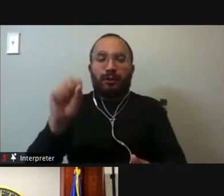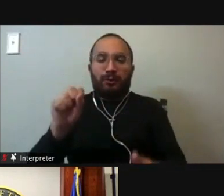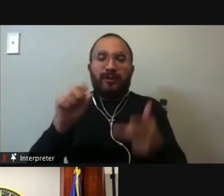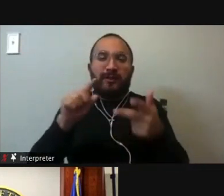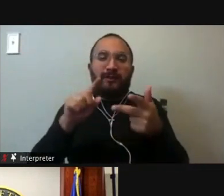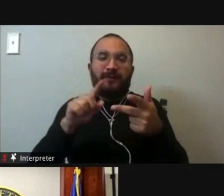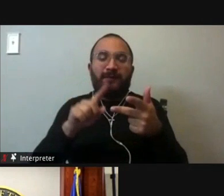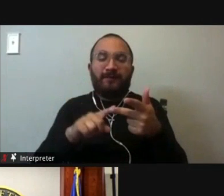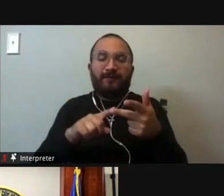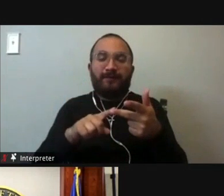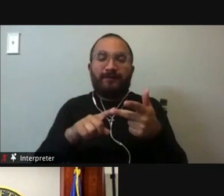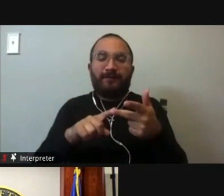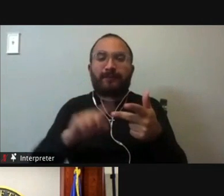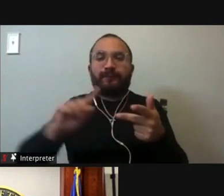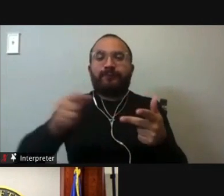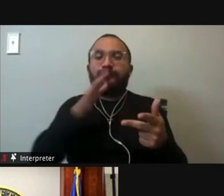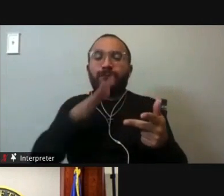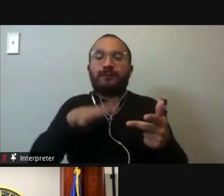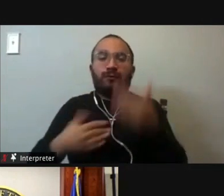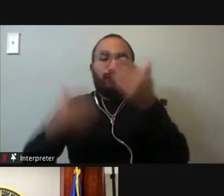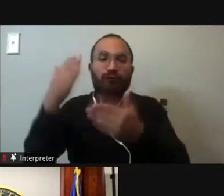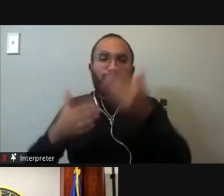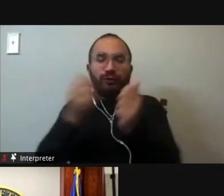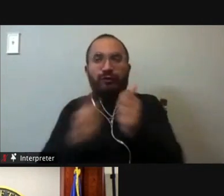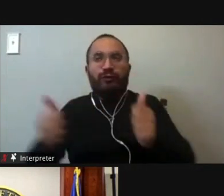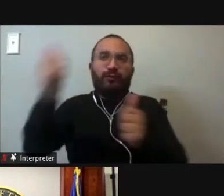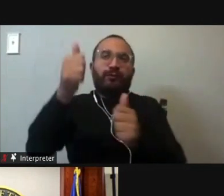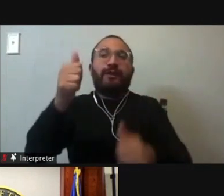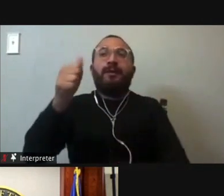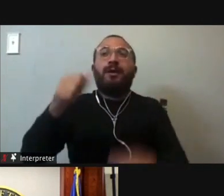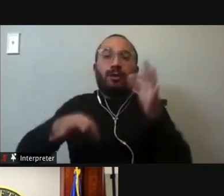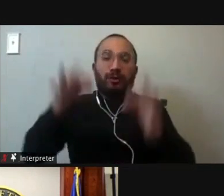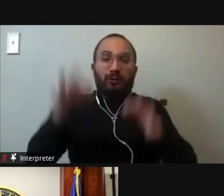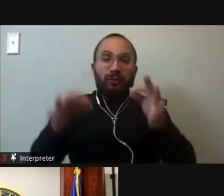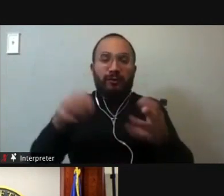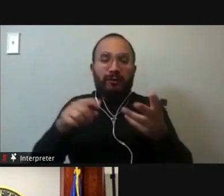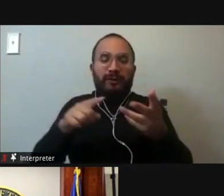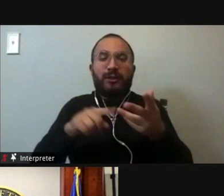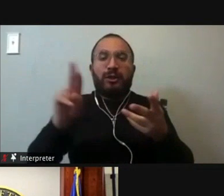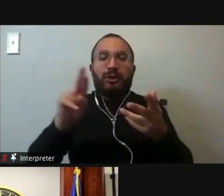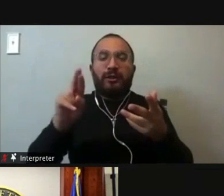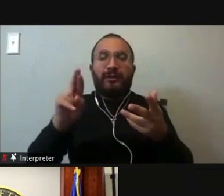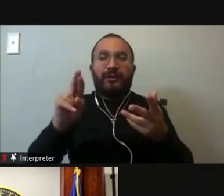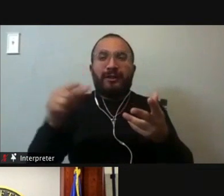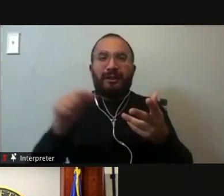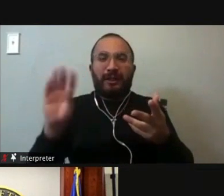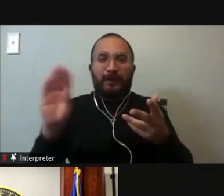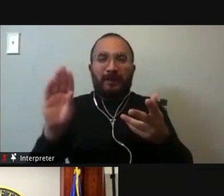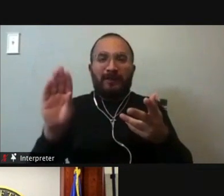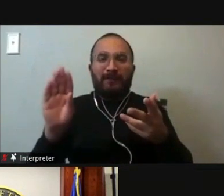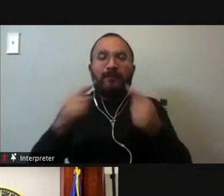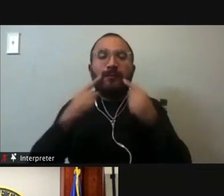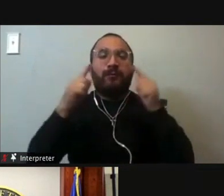is the first woman to serve on the U.S. Supreme Court, and certainly our beloved Justice Ruth Bader Ginsburg, whose fight continues